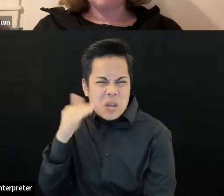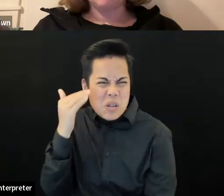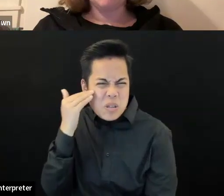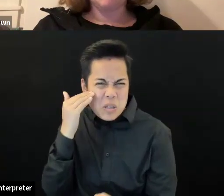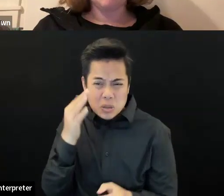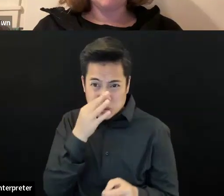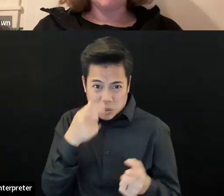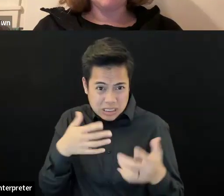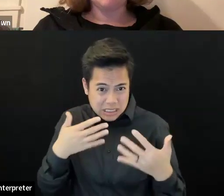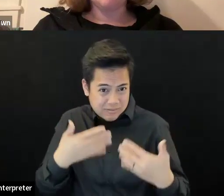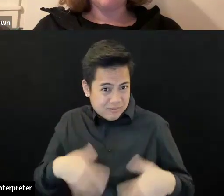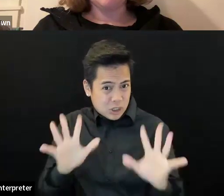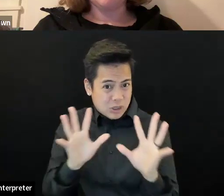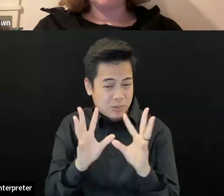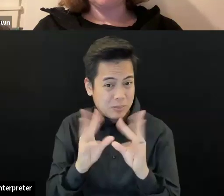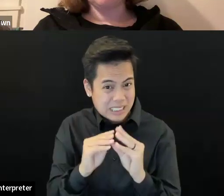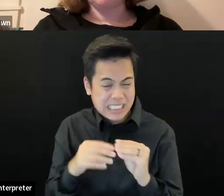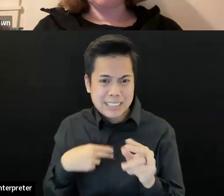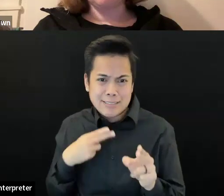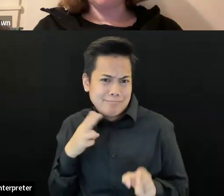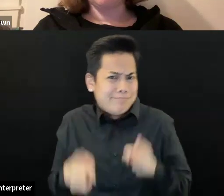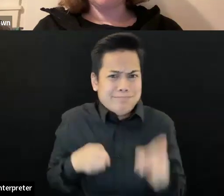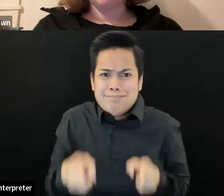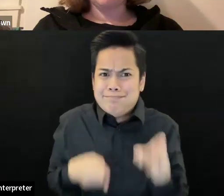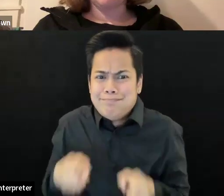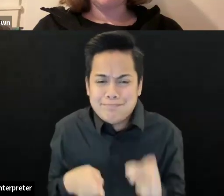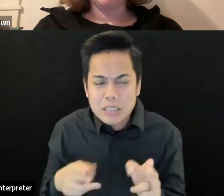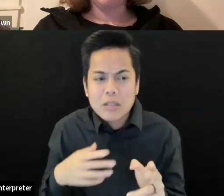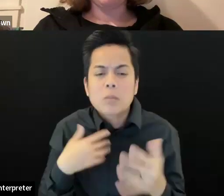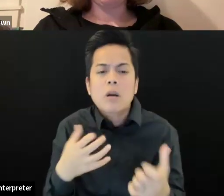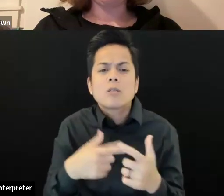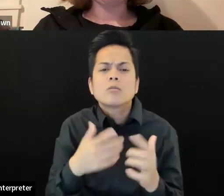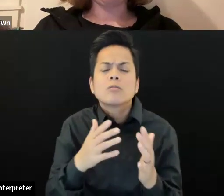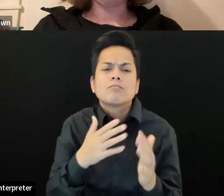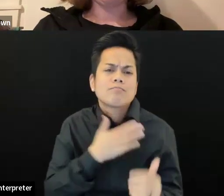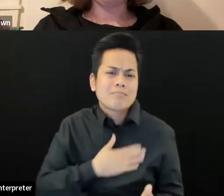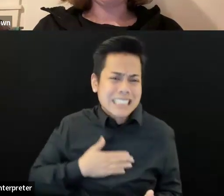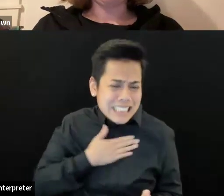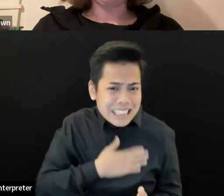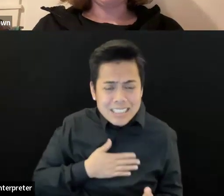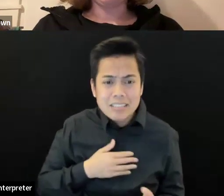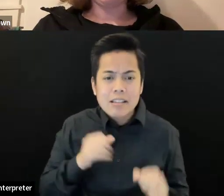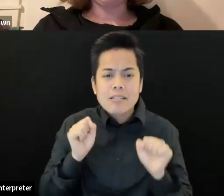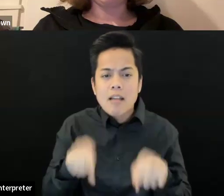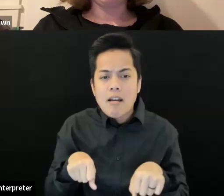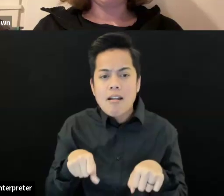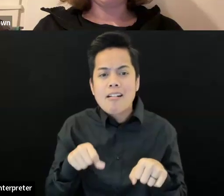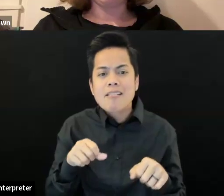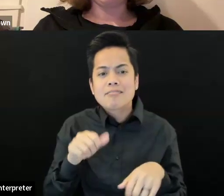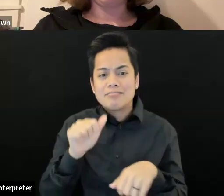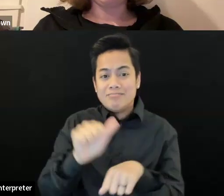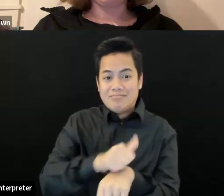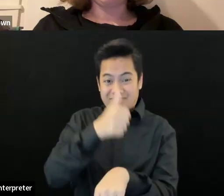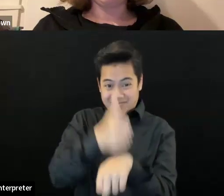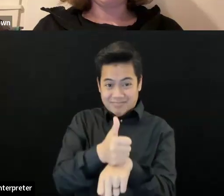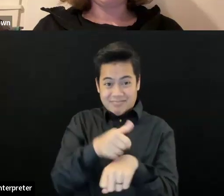just want to ask if y'all would please, please consider doing one of these on a day that's not an election day. Um, I think you'll get a much bigger